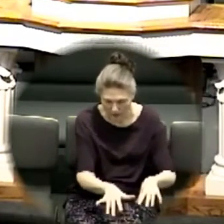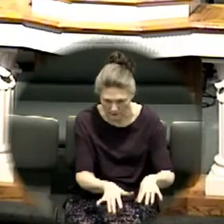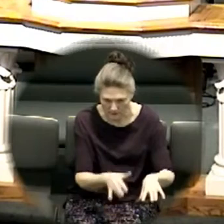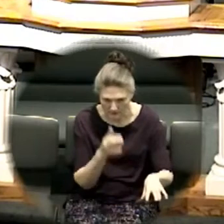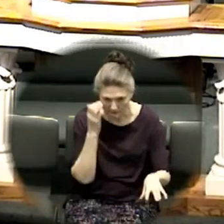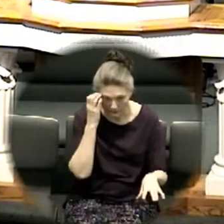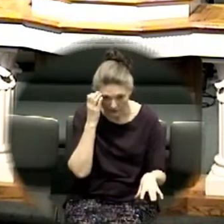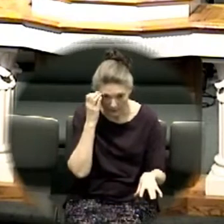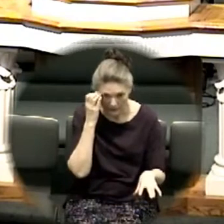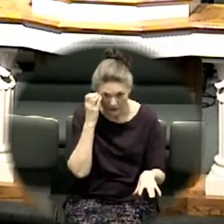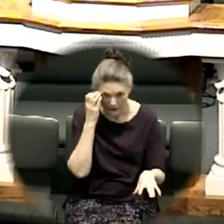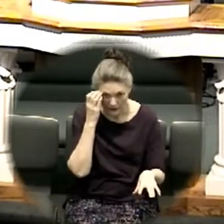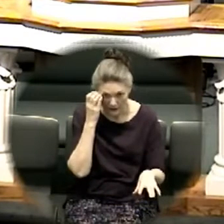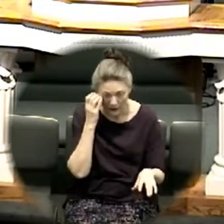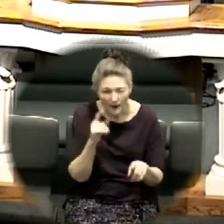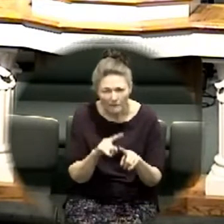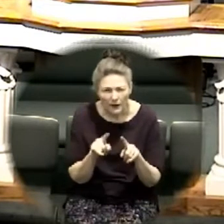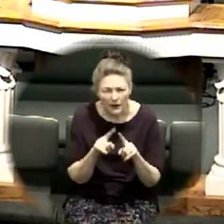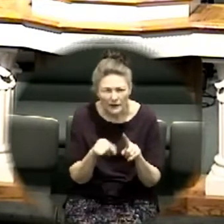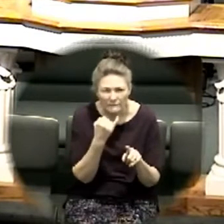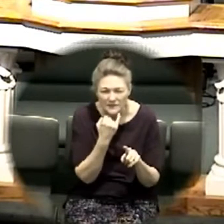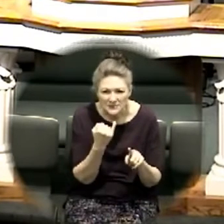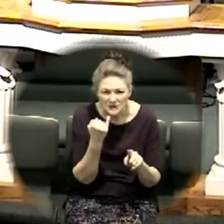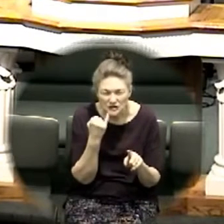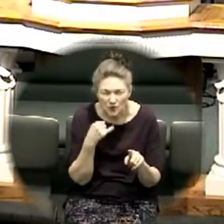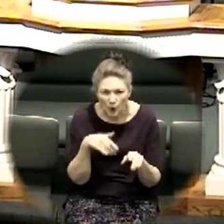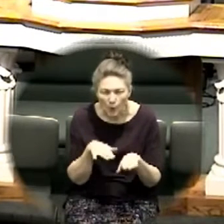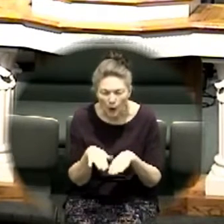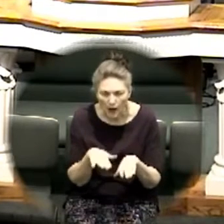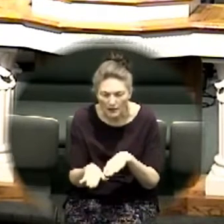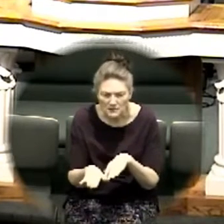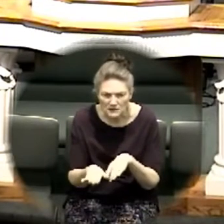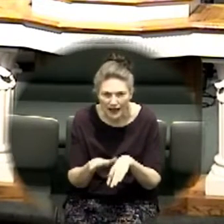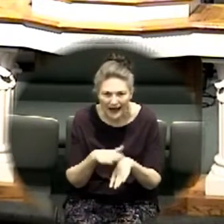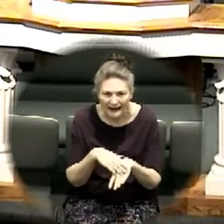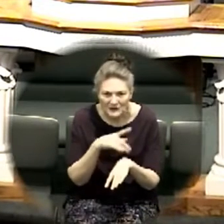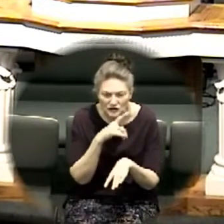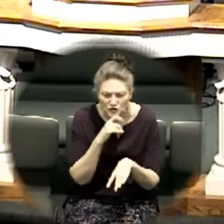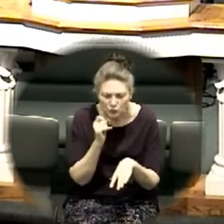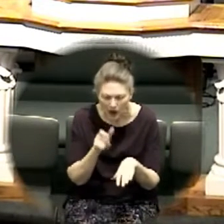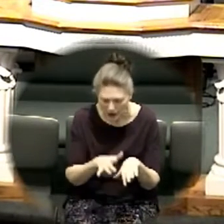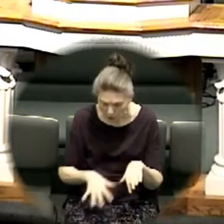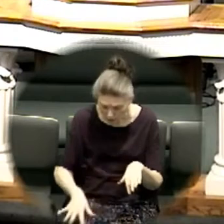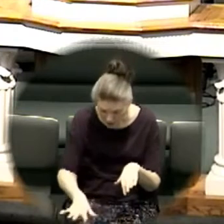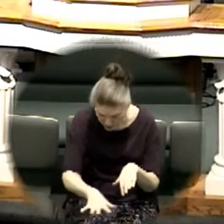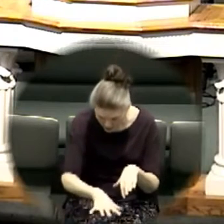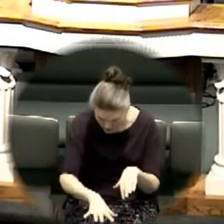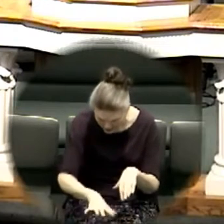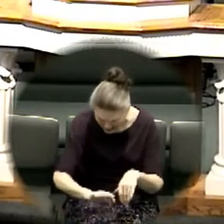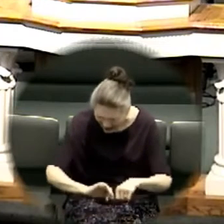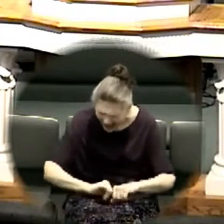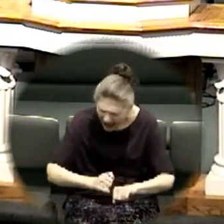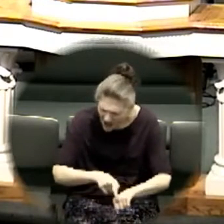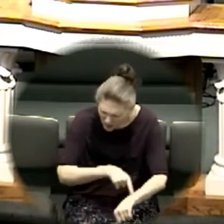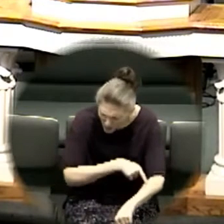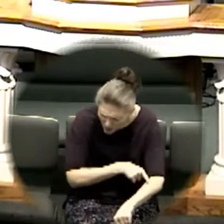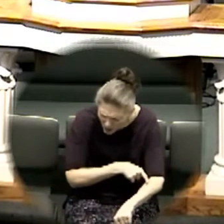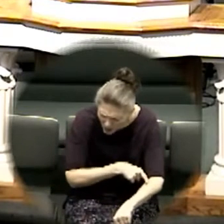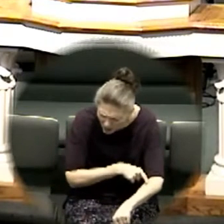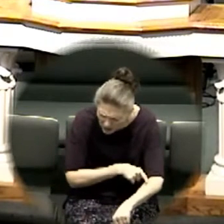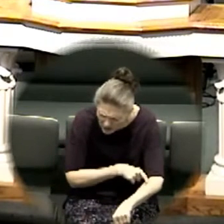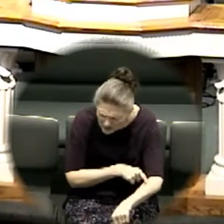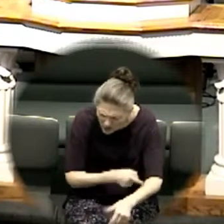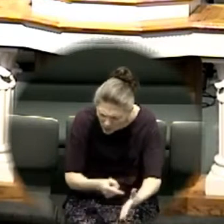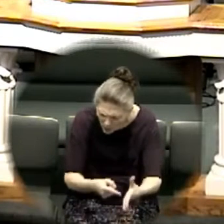did it take for that to dry up i don't know it doesn't say but they stood there and they waited